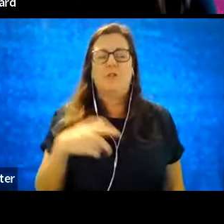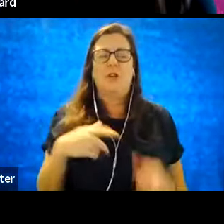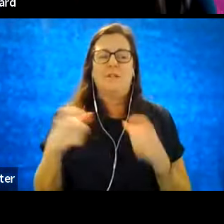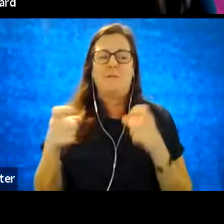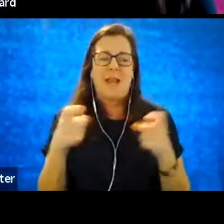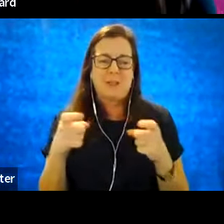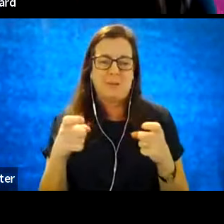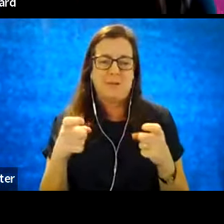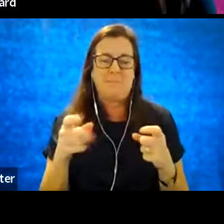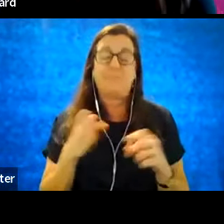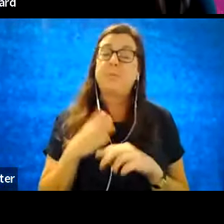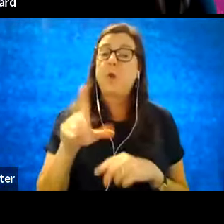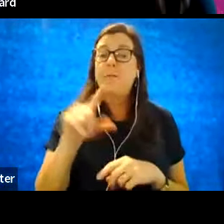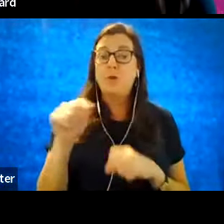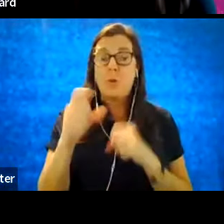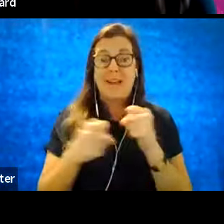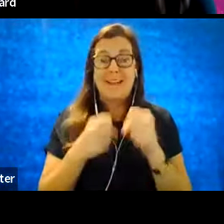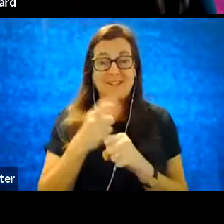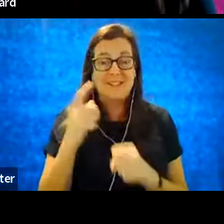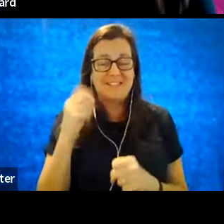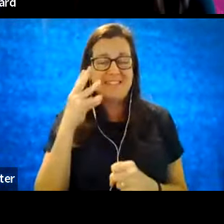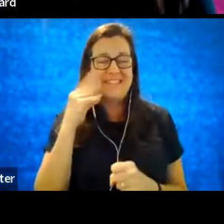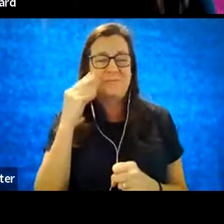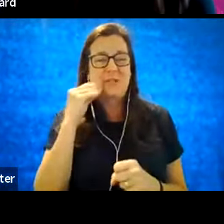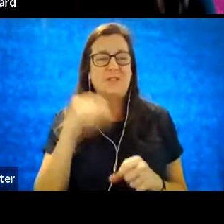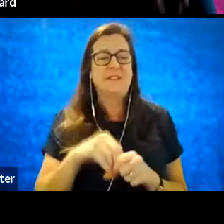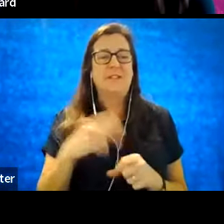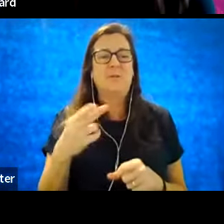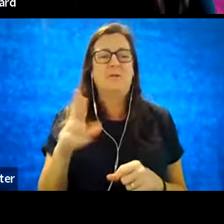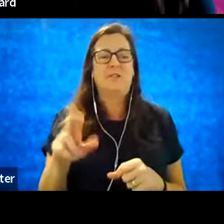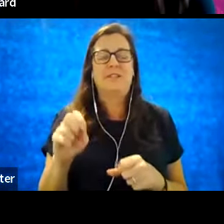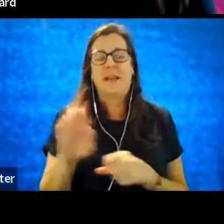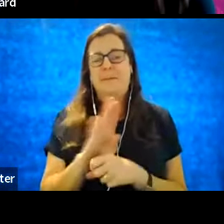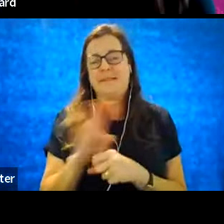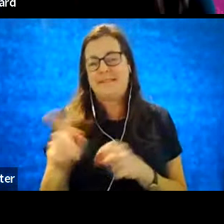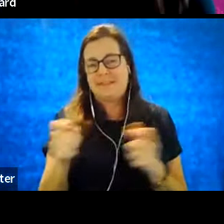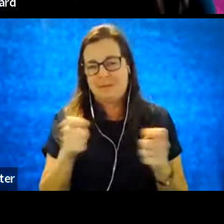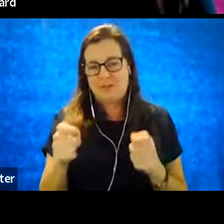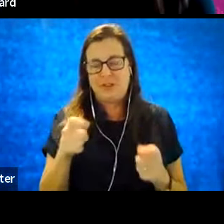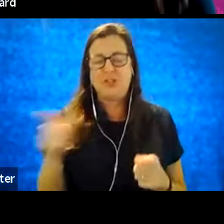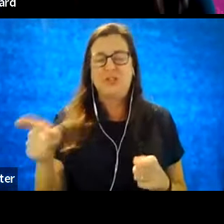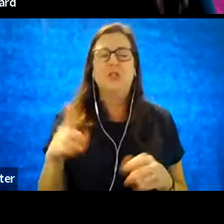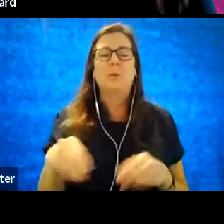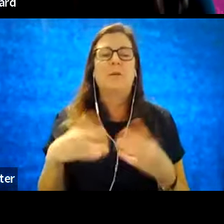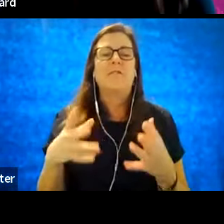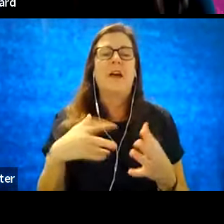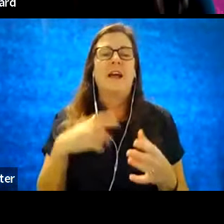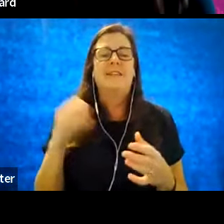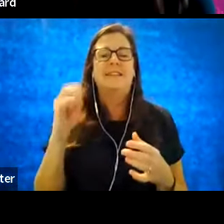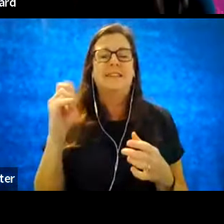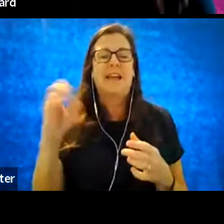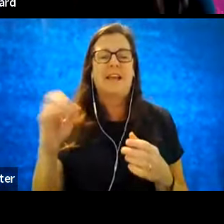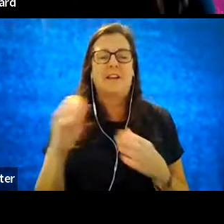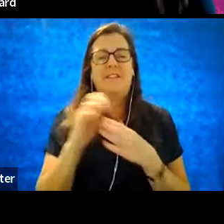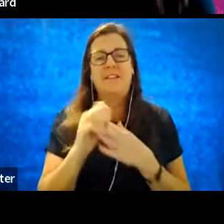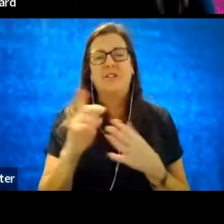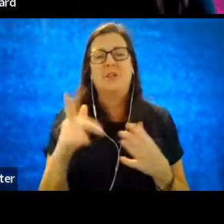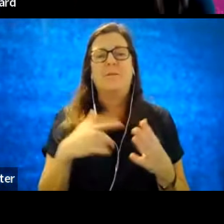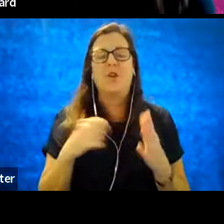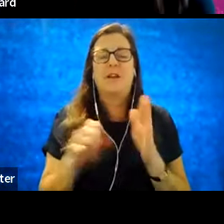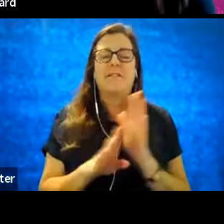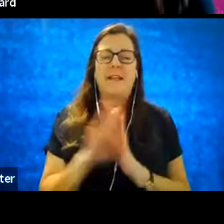With over 20 years of experience in human resources and business administration, Angela provides executive leadership for developing,